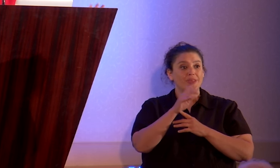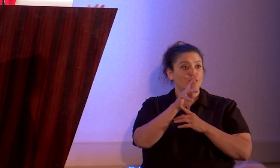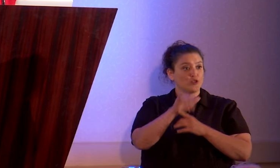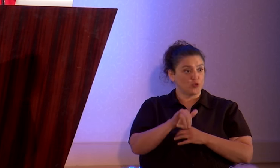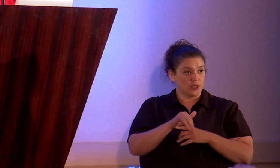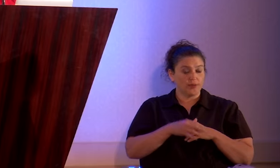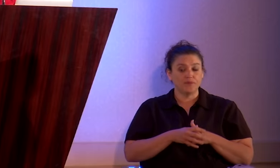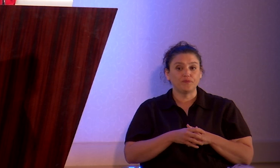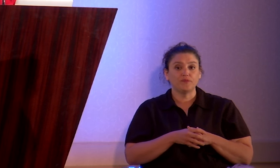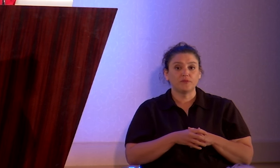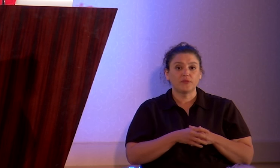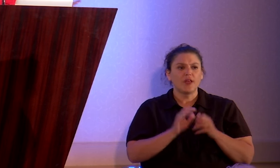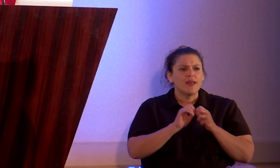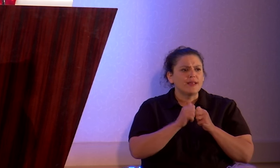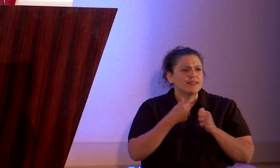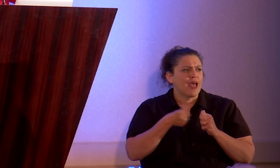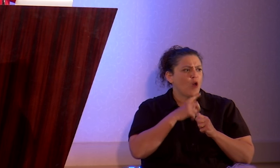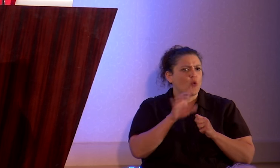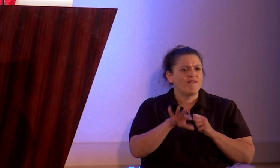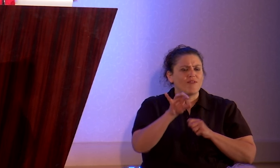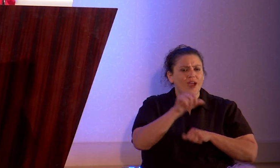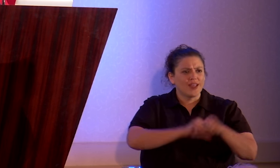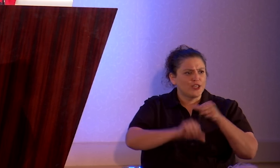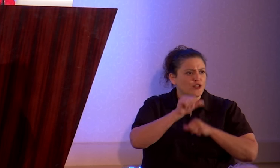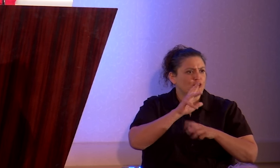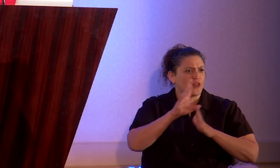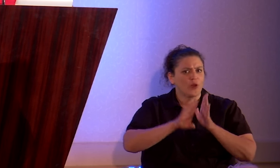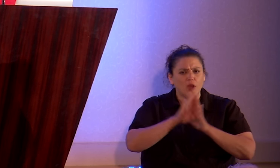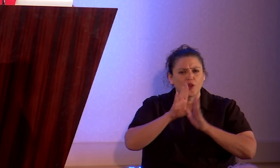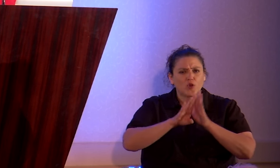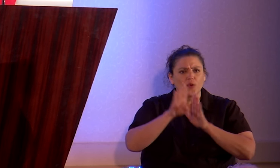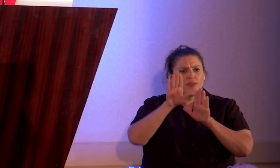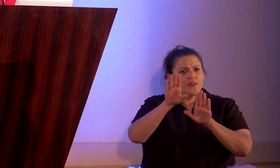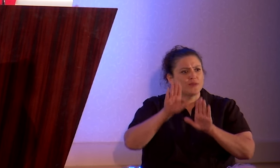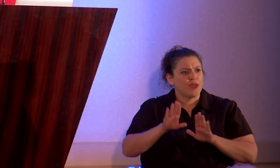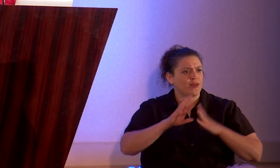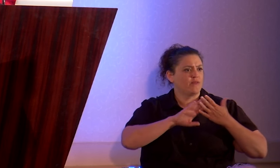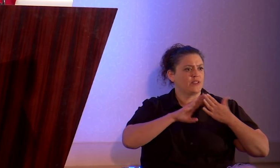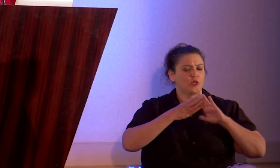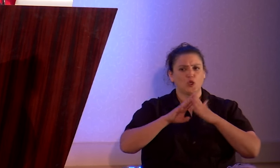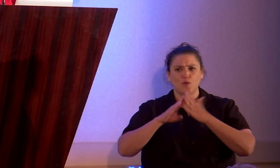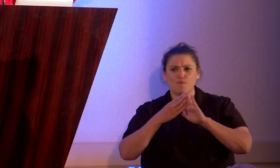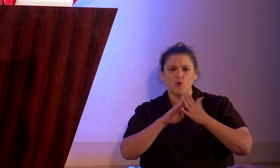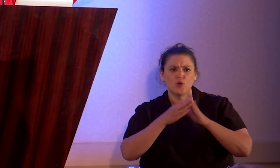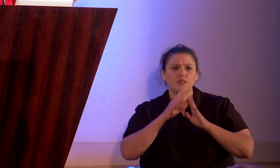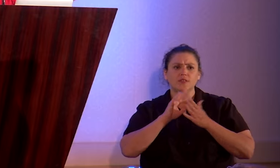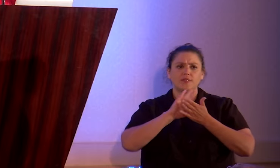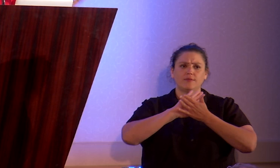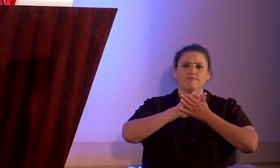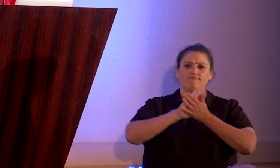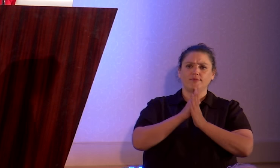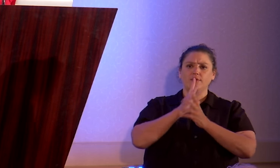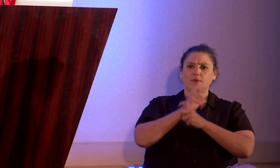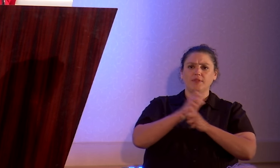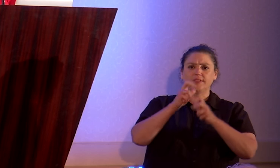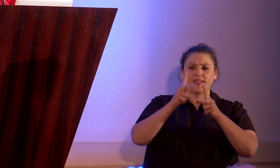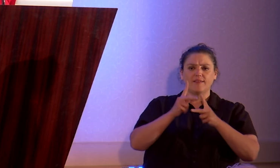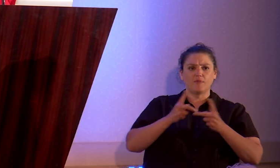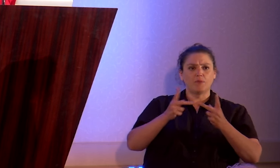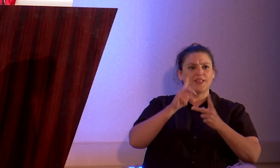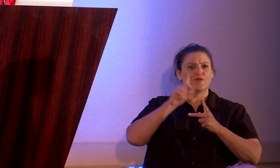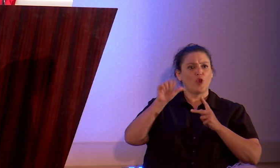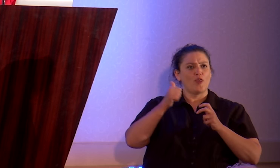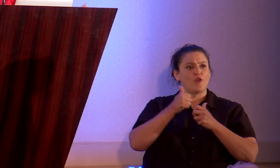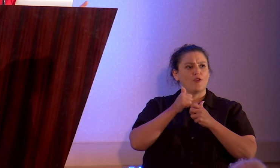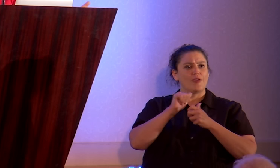Coming Out is how we find each other, and how we create these magnificent communities that make a safe place to land for other atheists who are